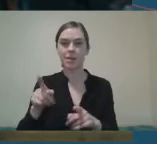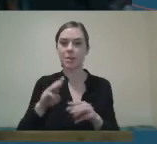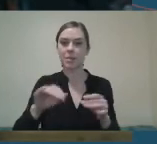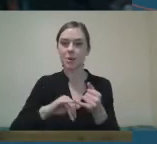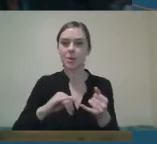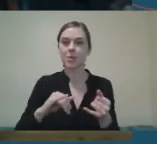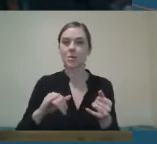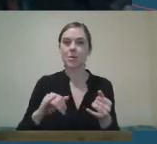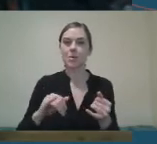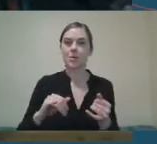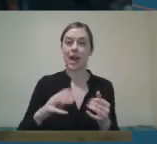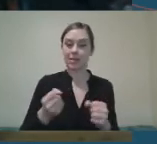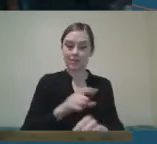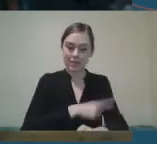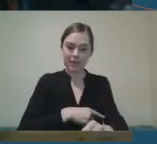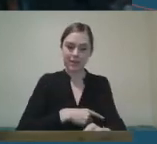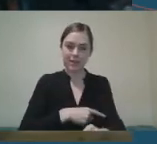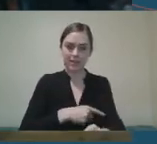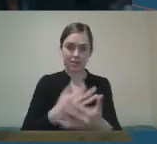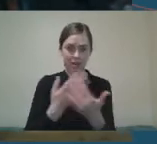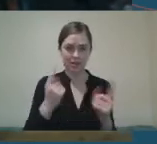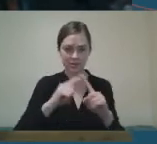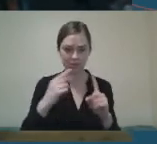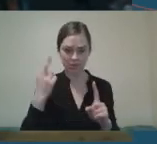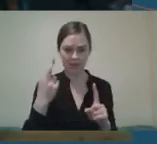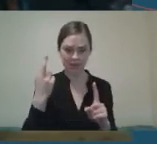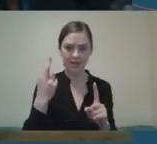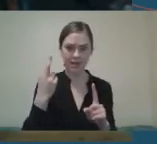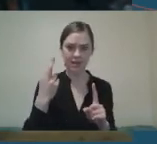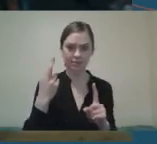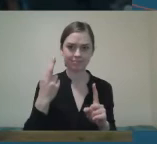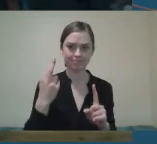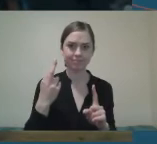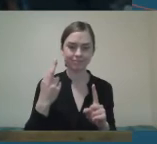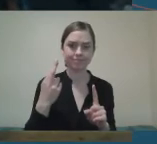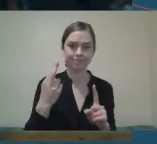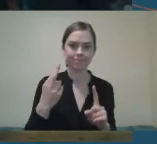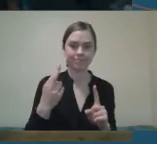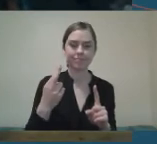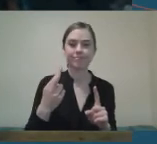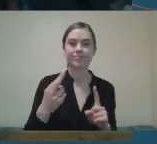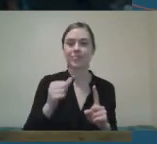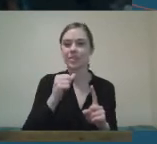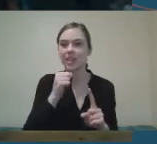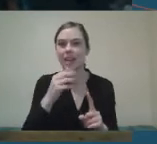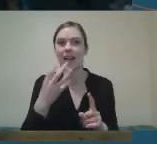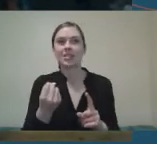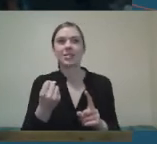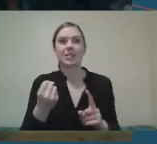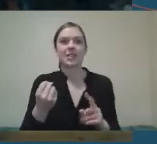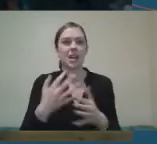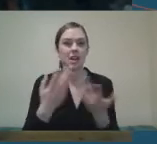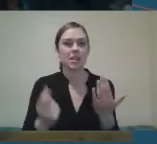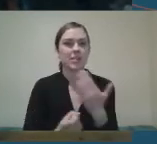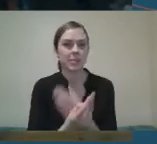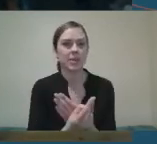disabilities, for many reasons, tend to not have as many opportunities to